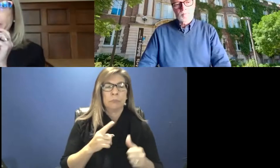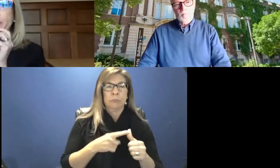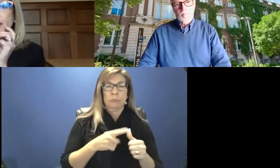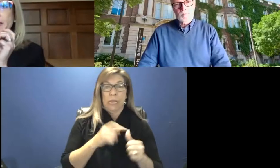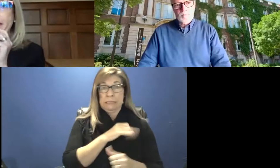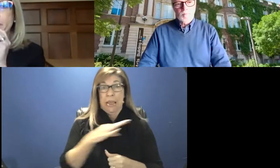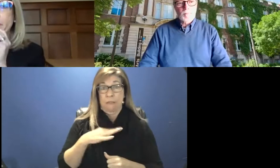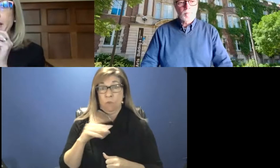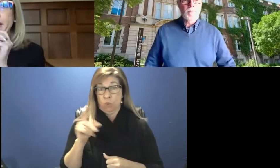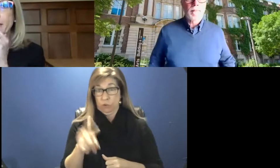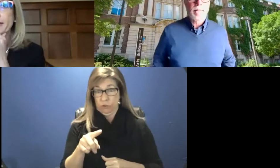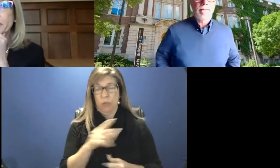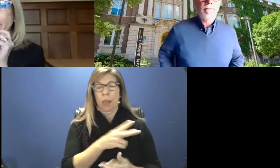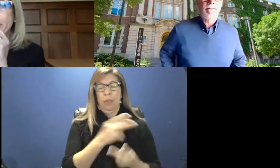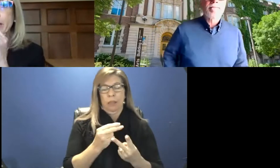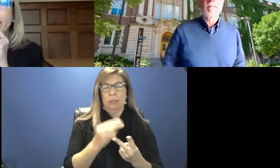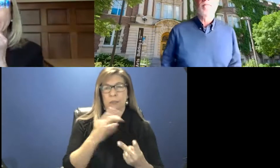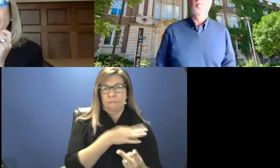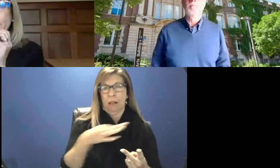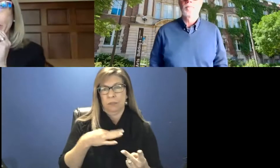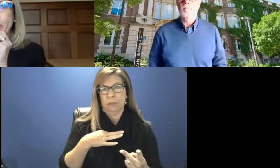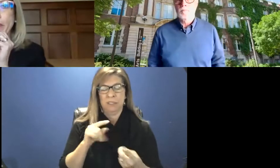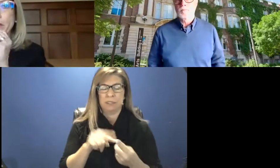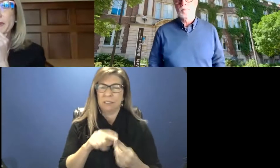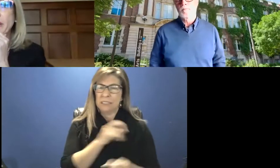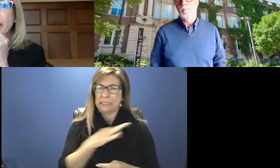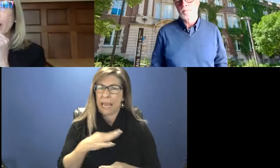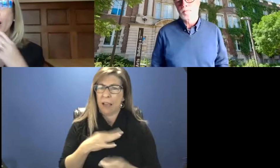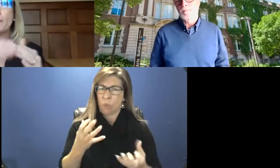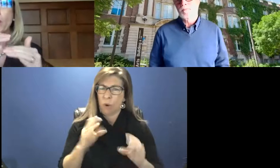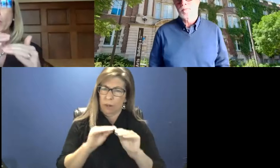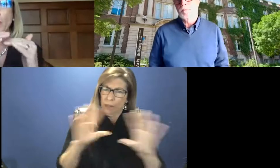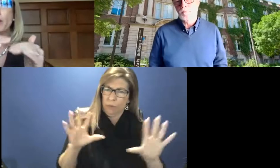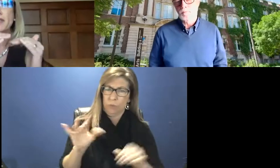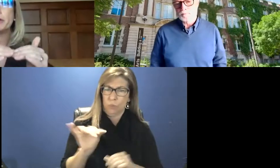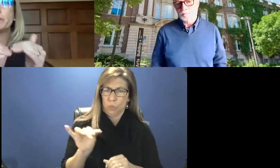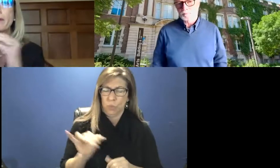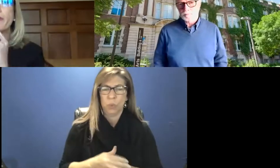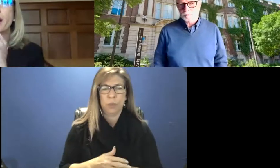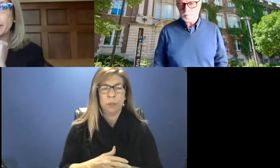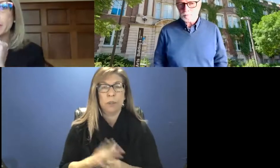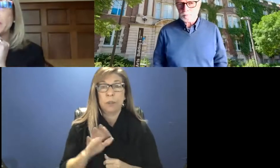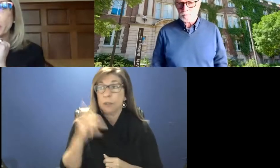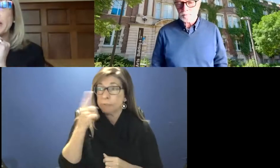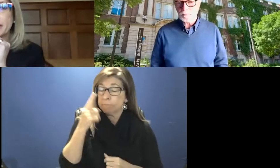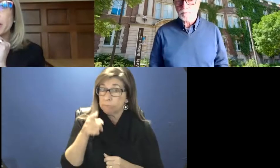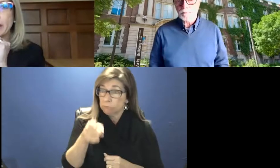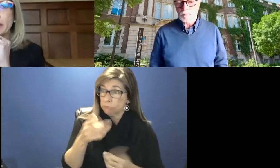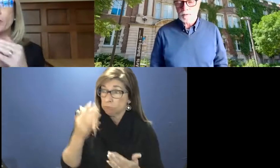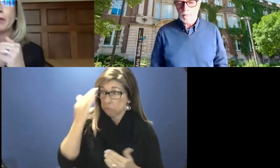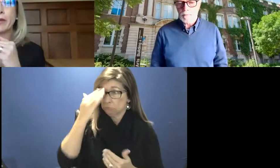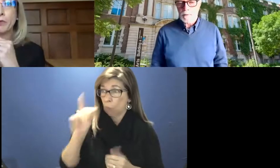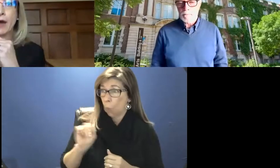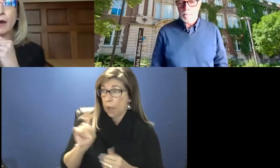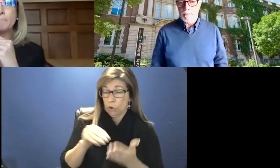I do think staff members are seeking some clarity. So Joe, can you speak at all about where student advisors will be situated?